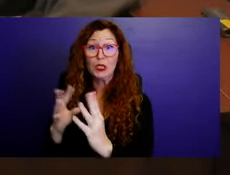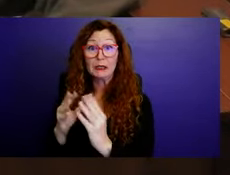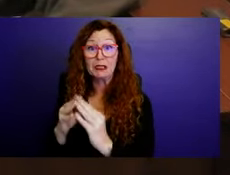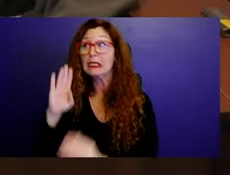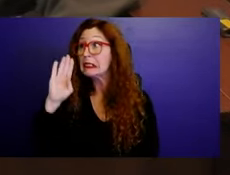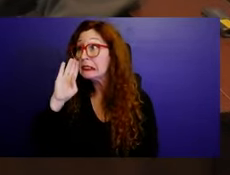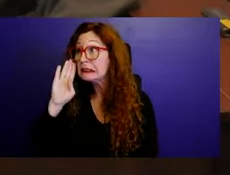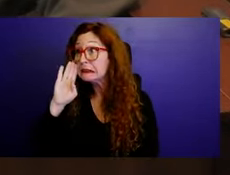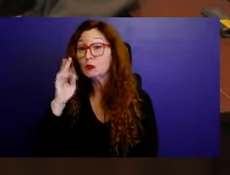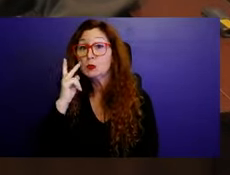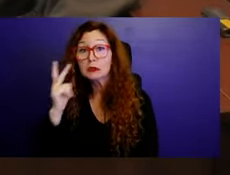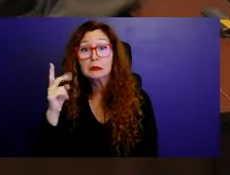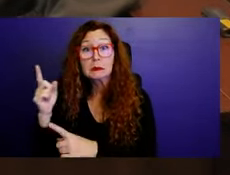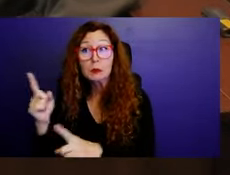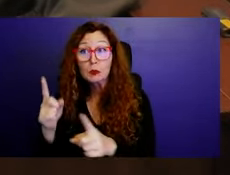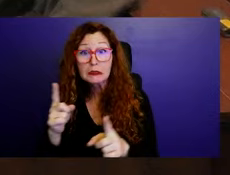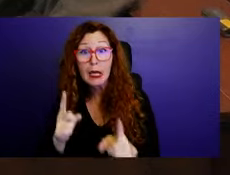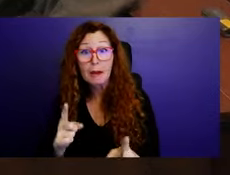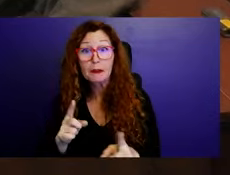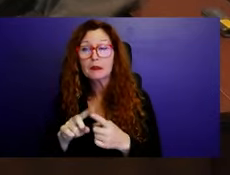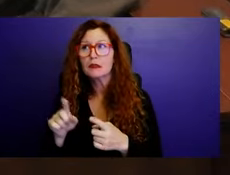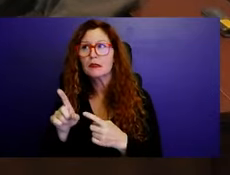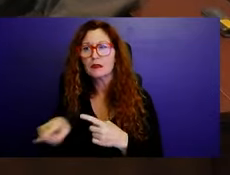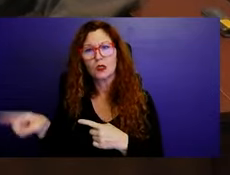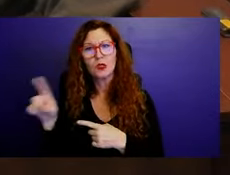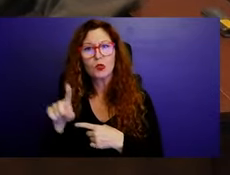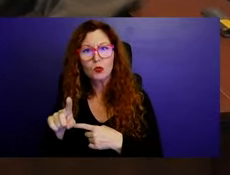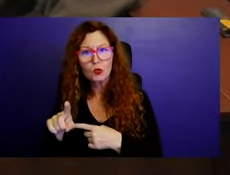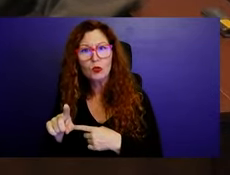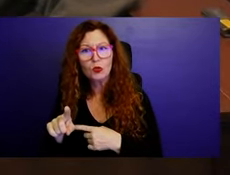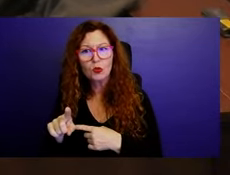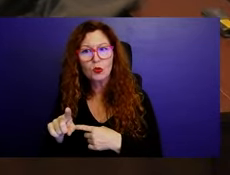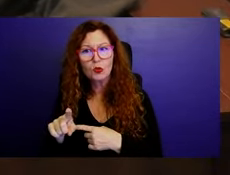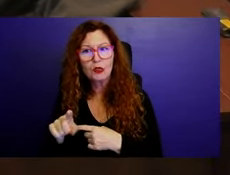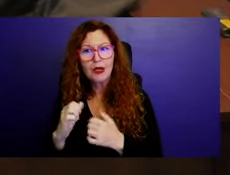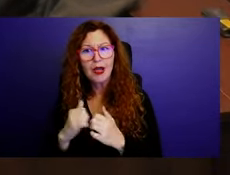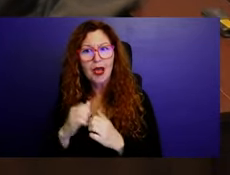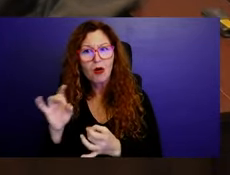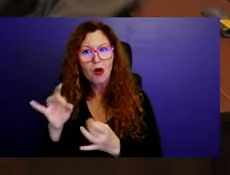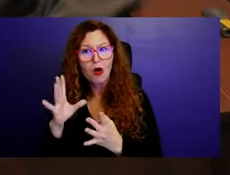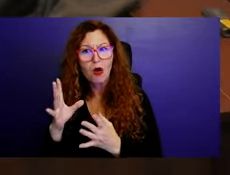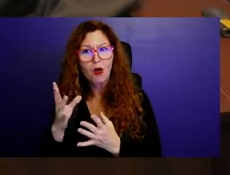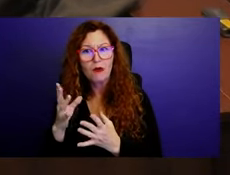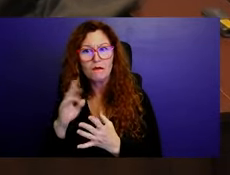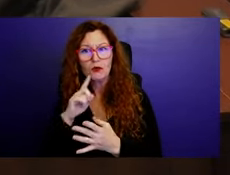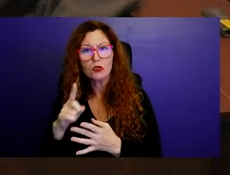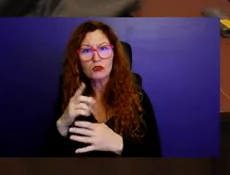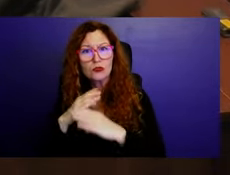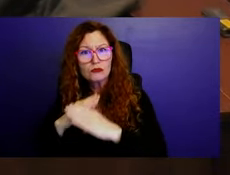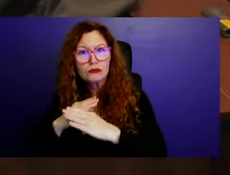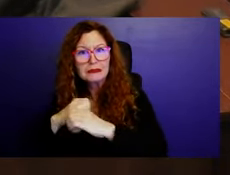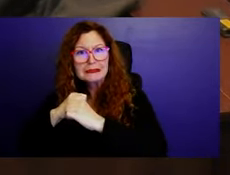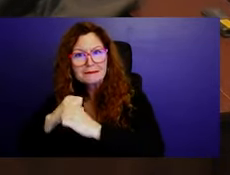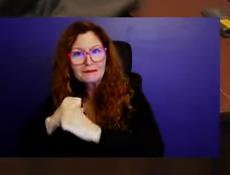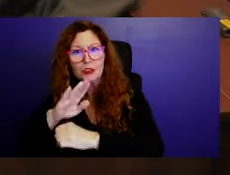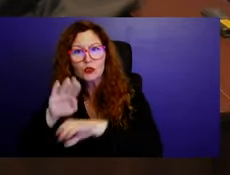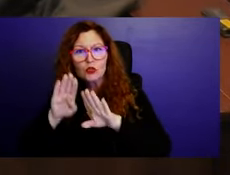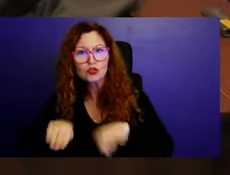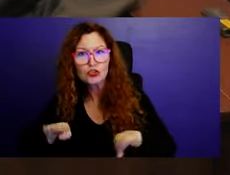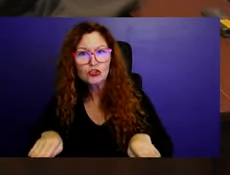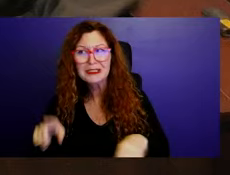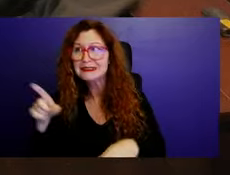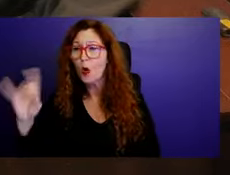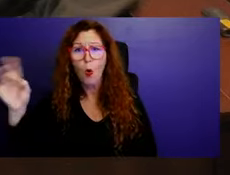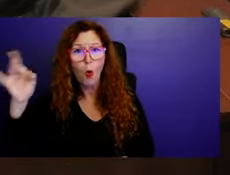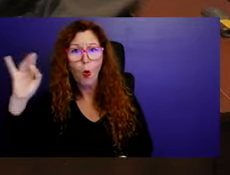and how you're mistreated as a man or a woman standing up for your children and how they beat you up and throw you out of the school board meetings and don't let you